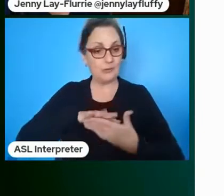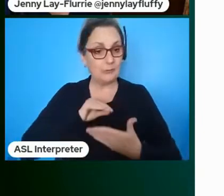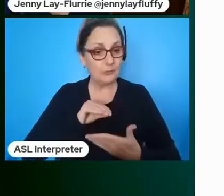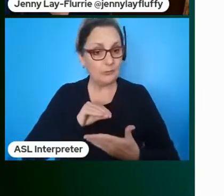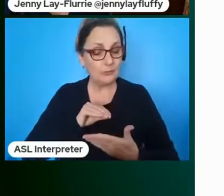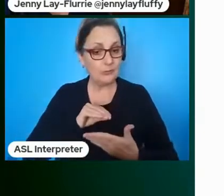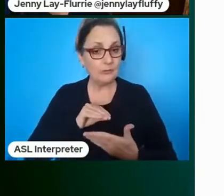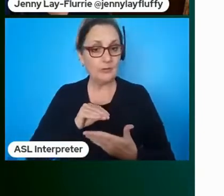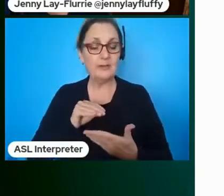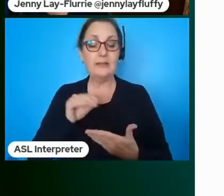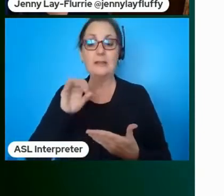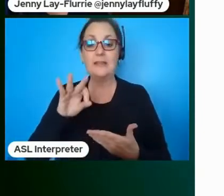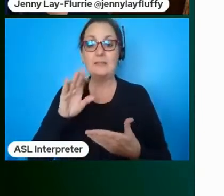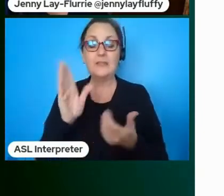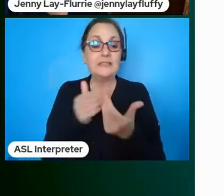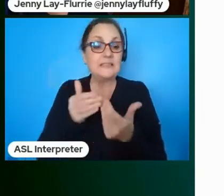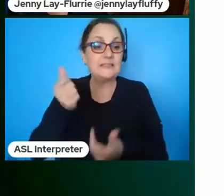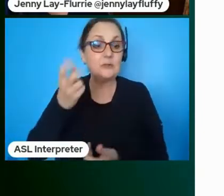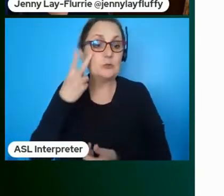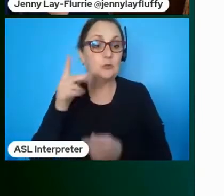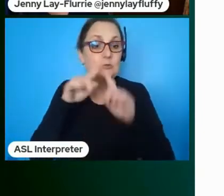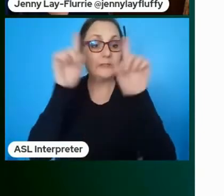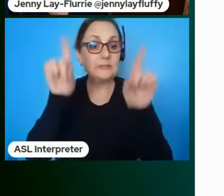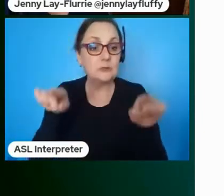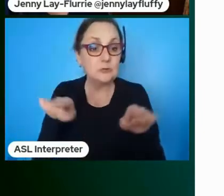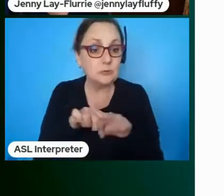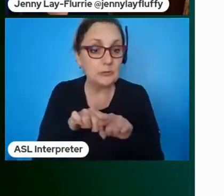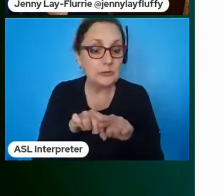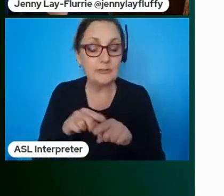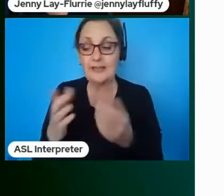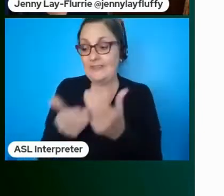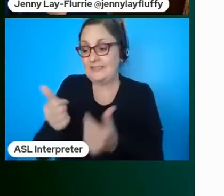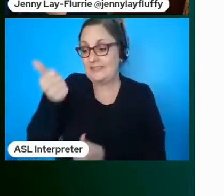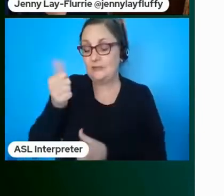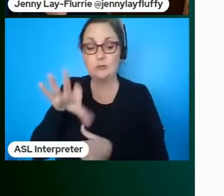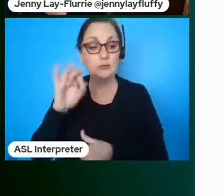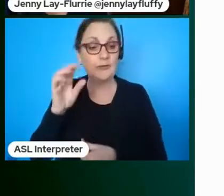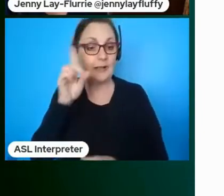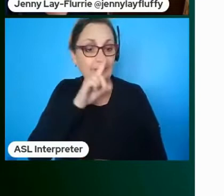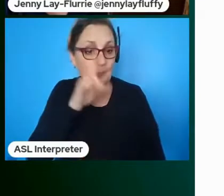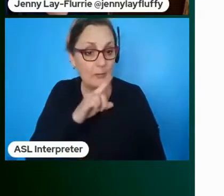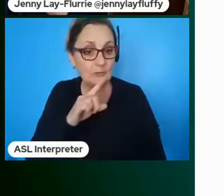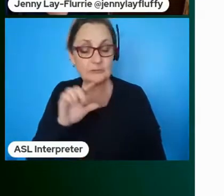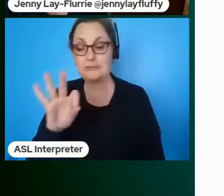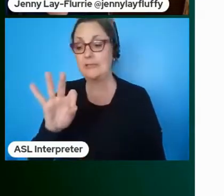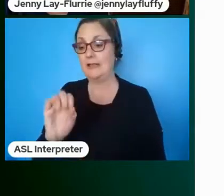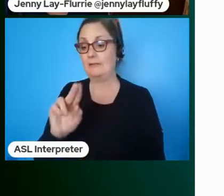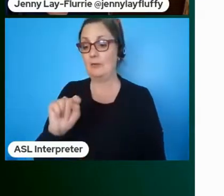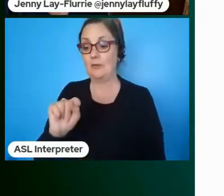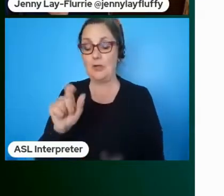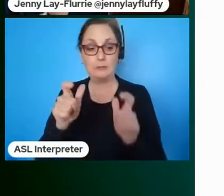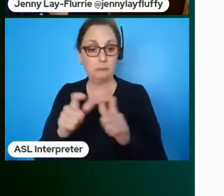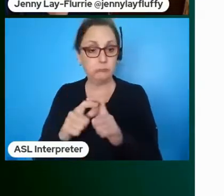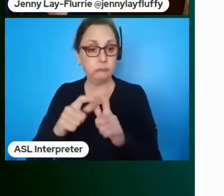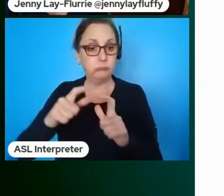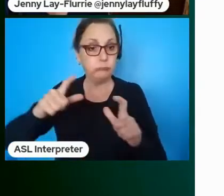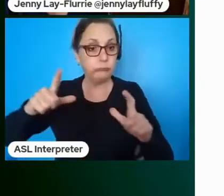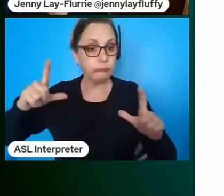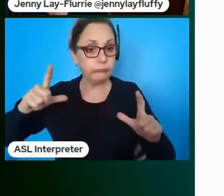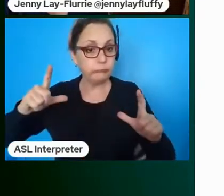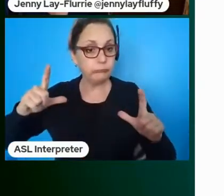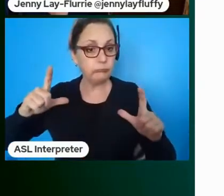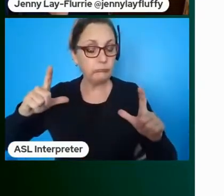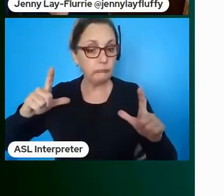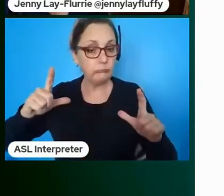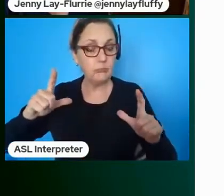to see your screen making it easier to find your mouse to make your font bigger we put those features right into the heart of